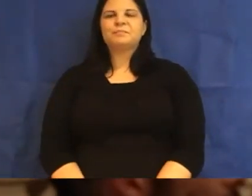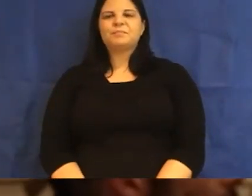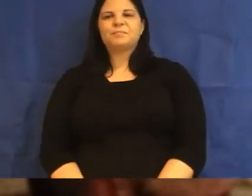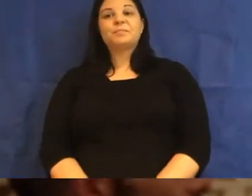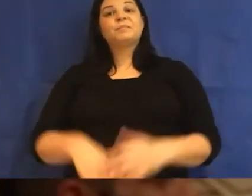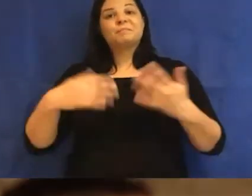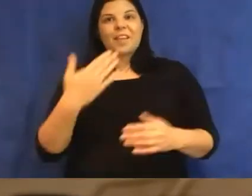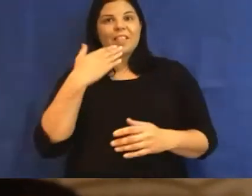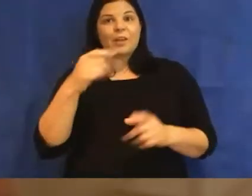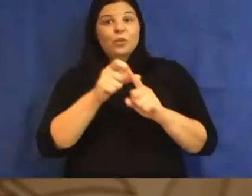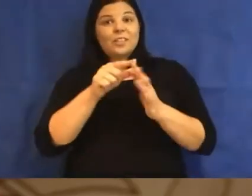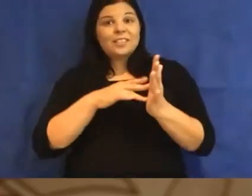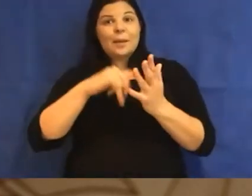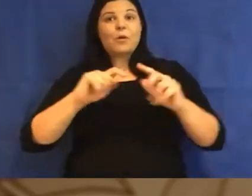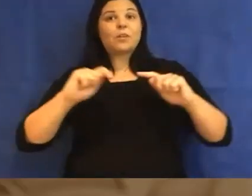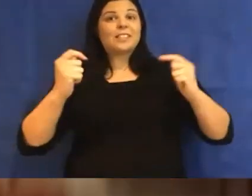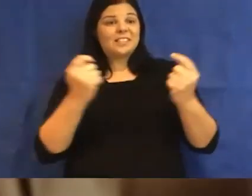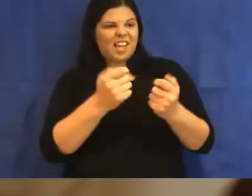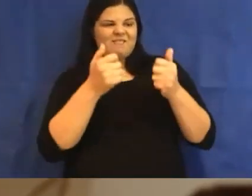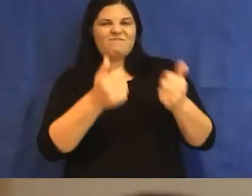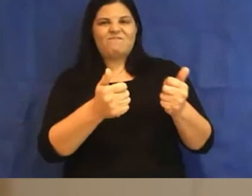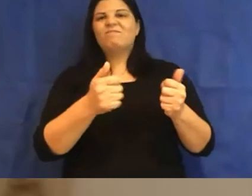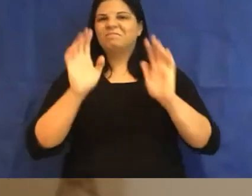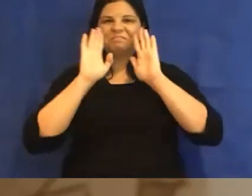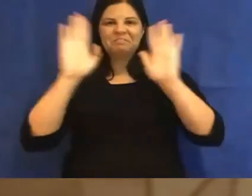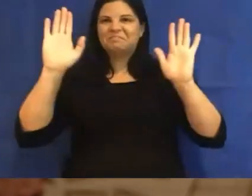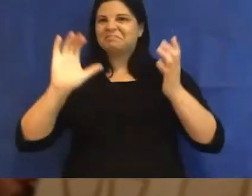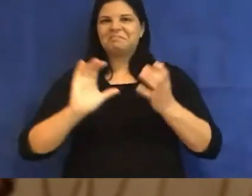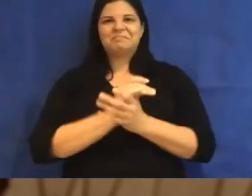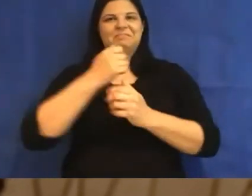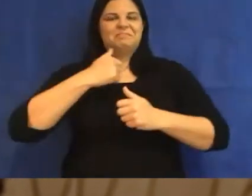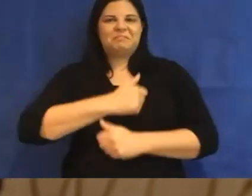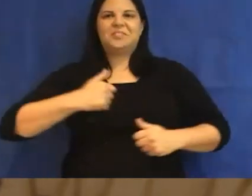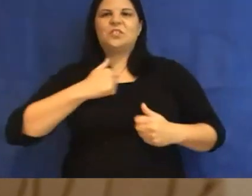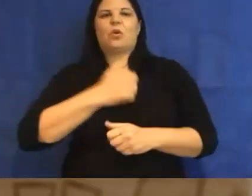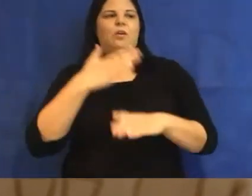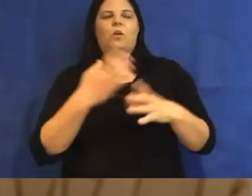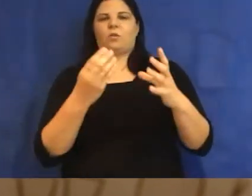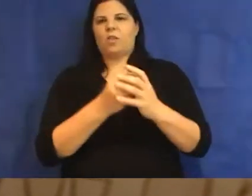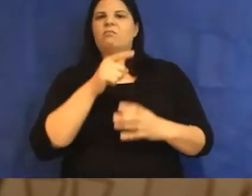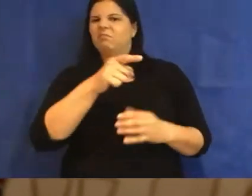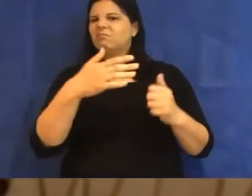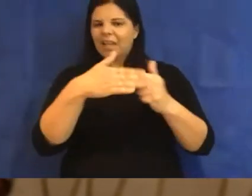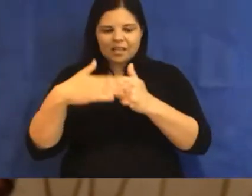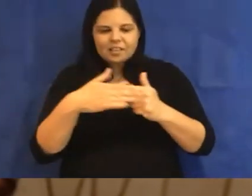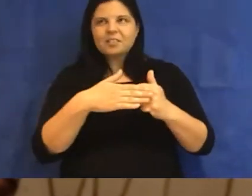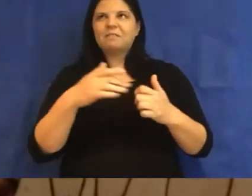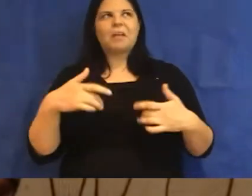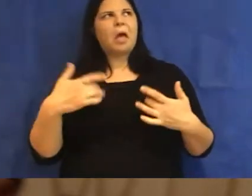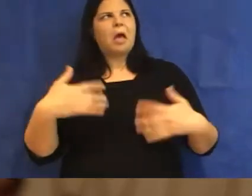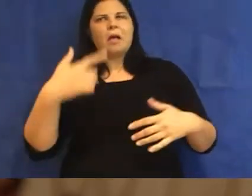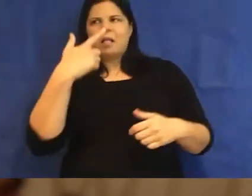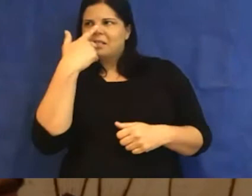to the demos team. It's been an absolute pleasure working on the edits, and I'm incredibly humbled and grateful to be